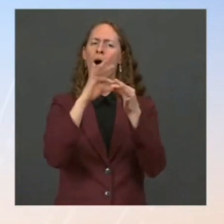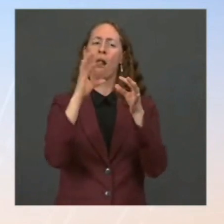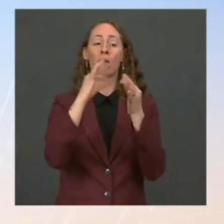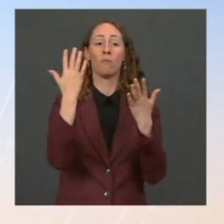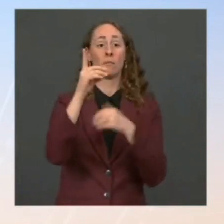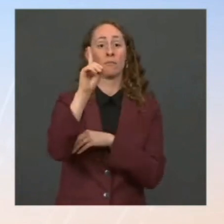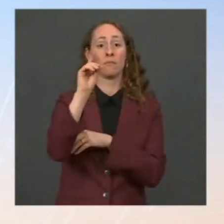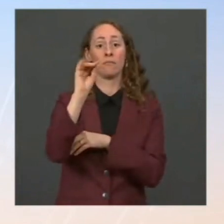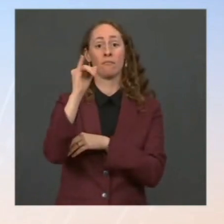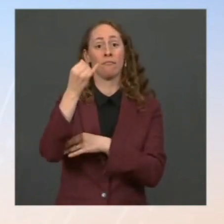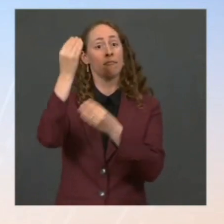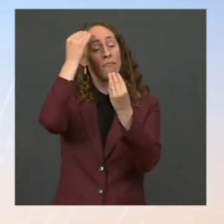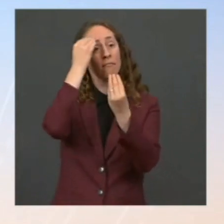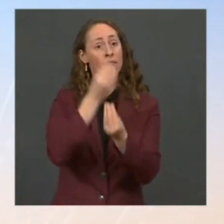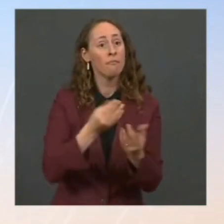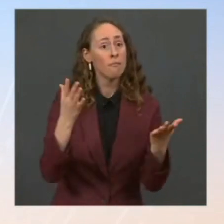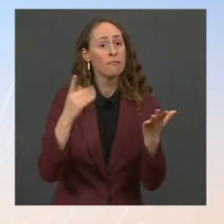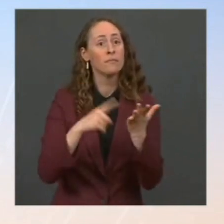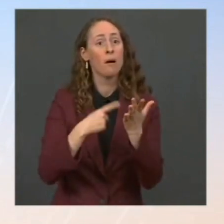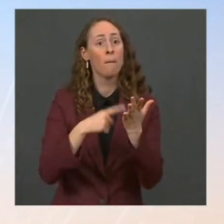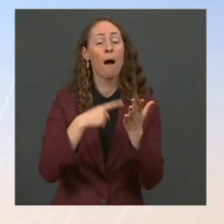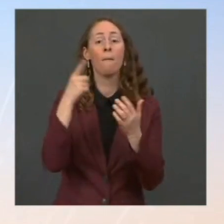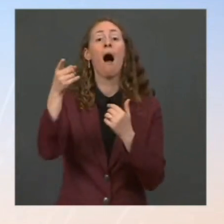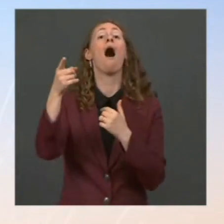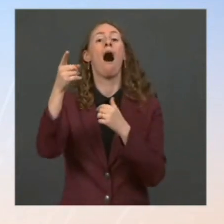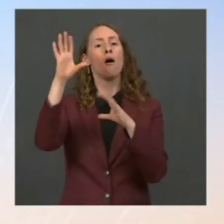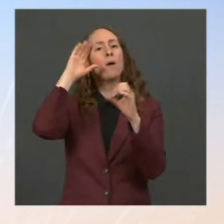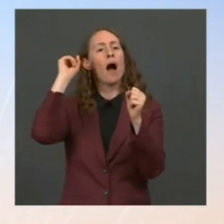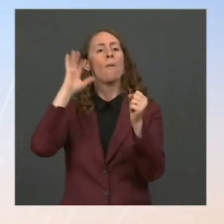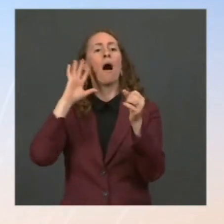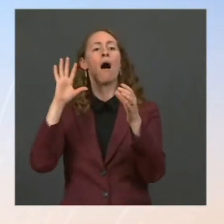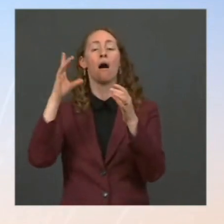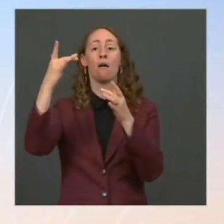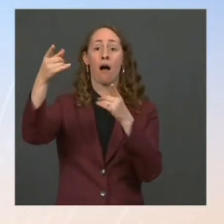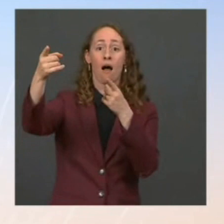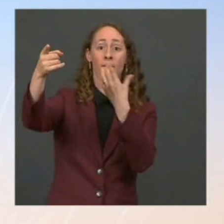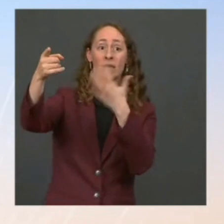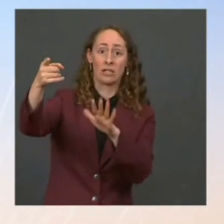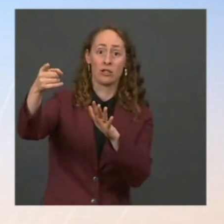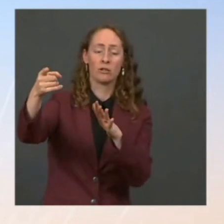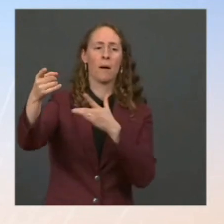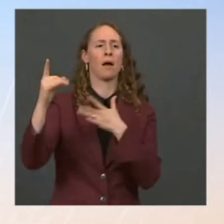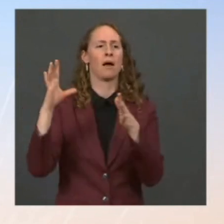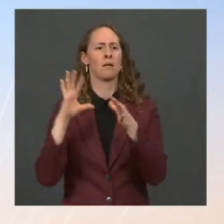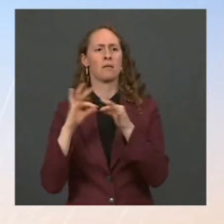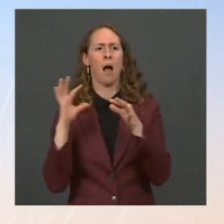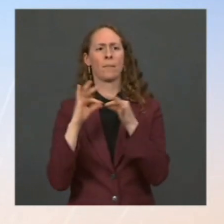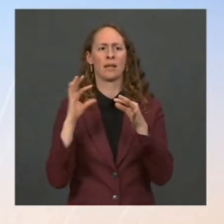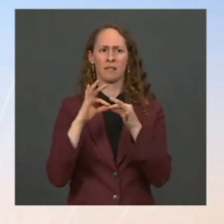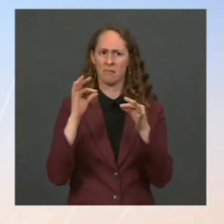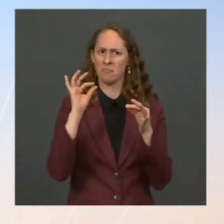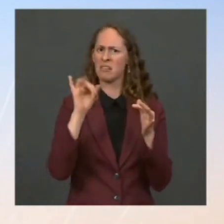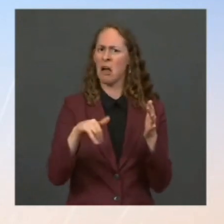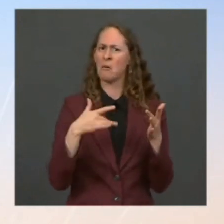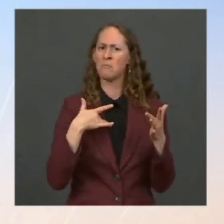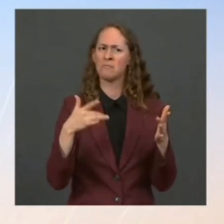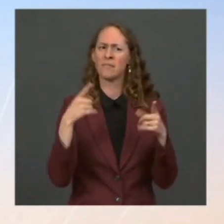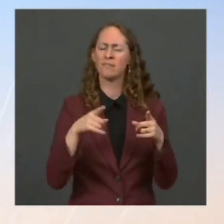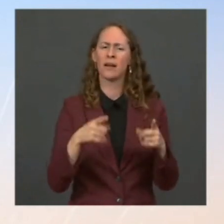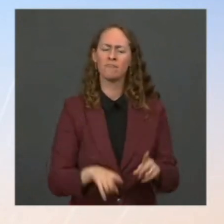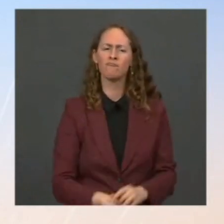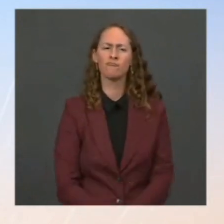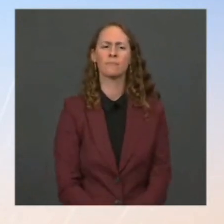and sometimes the president comments on them after those announcements were made, which I think was a case in at least one of those examples you gave. And yes, there are criminal